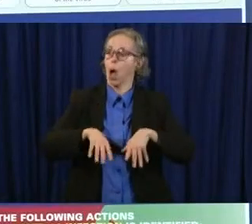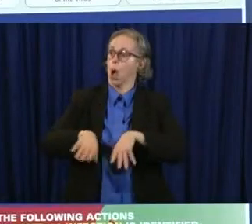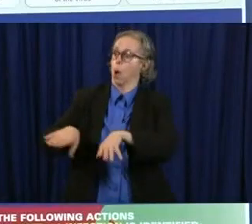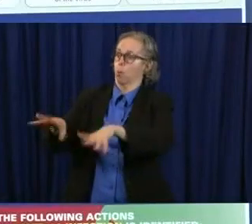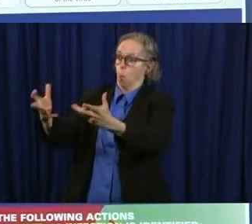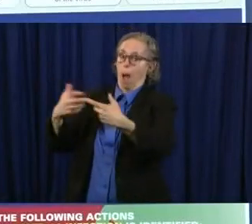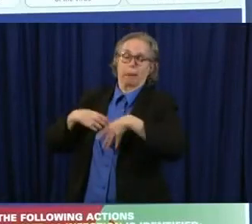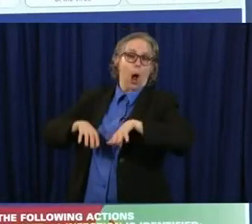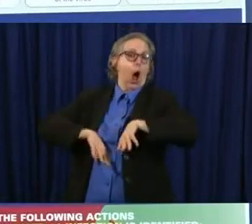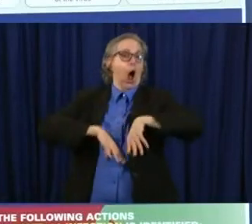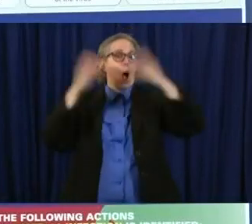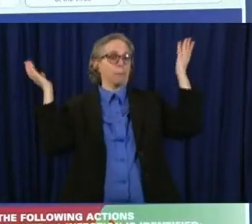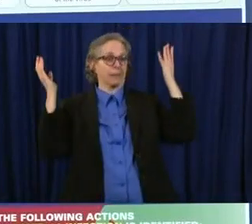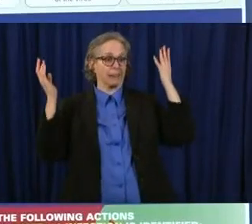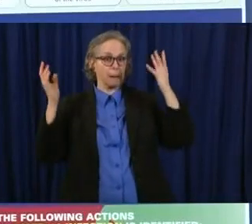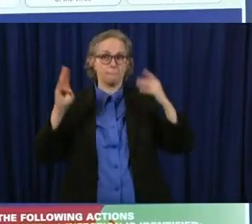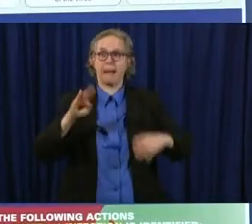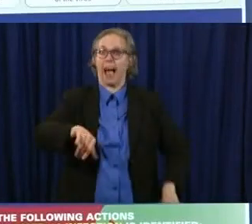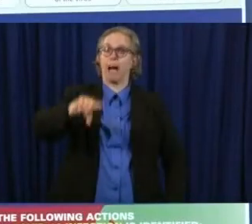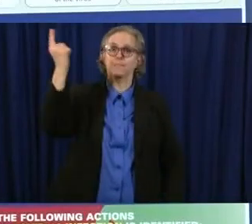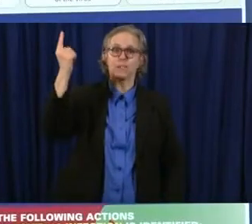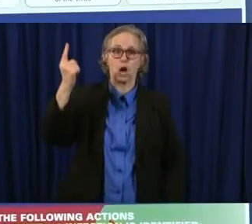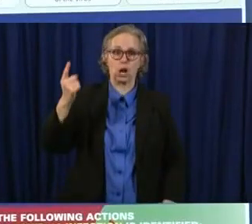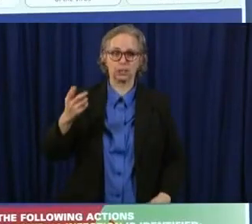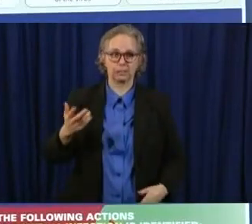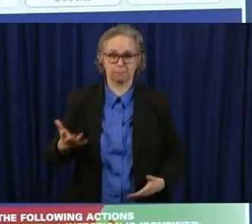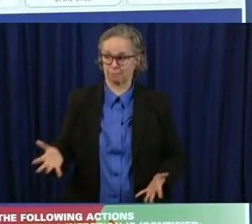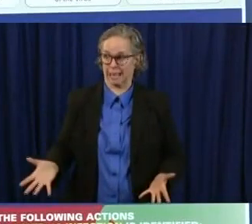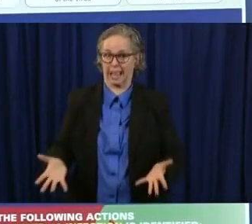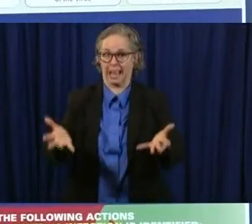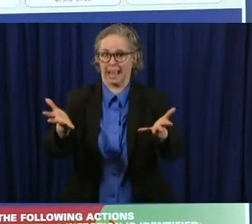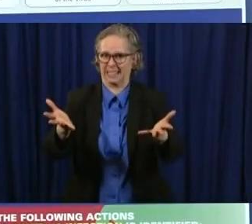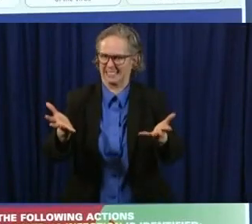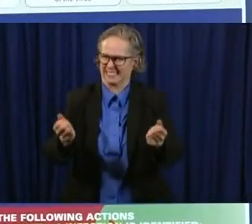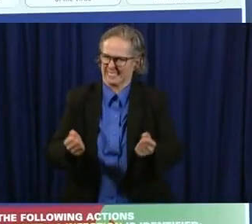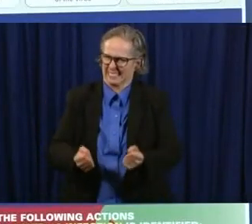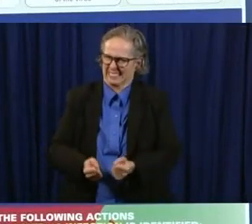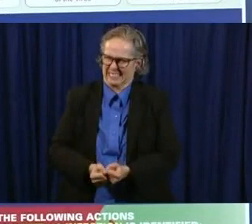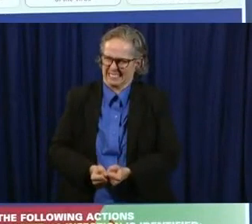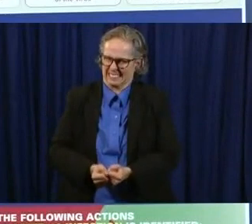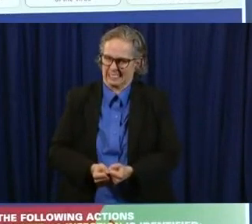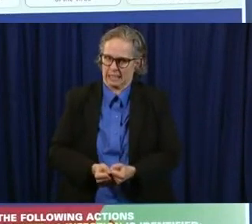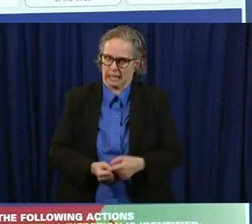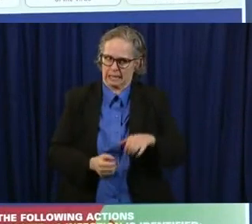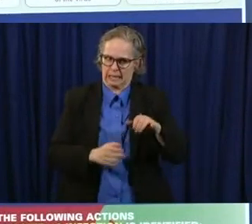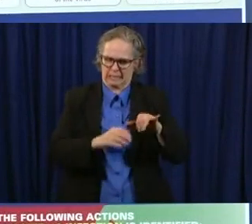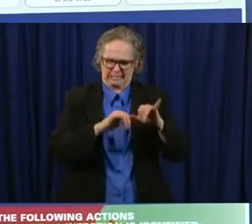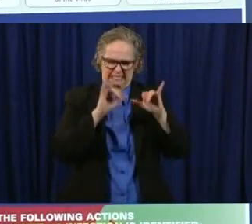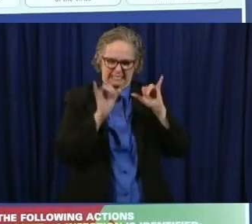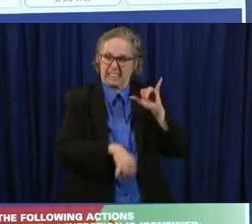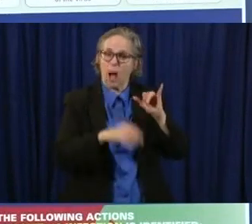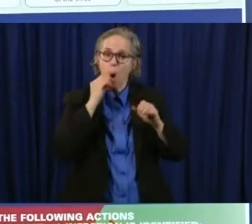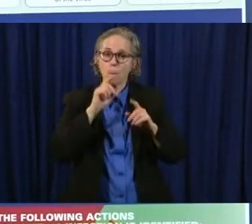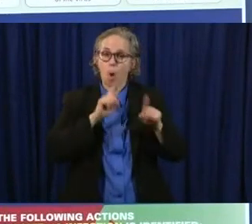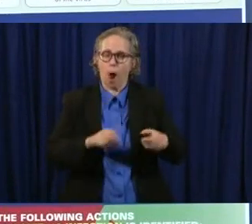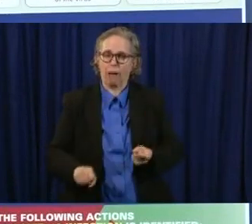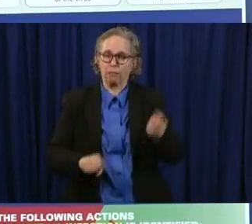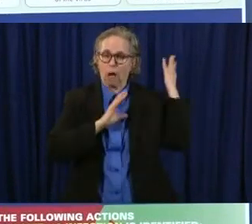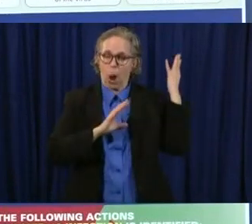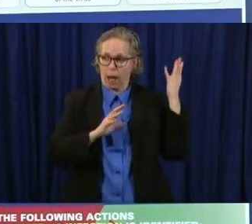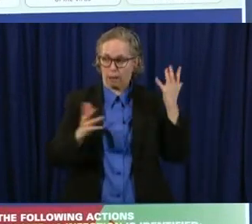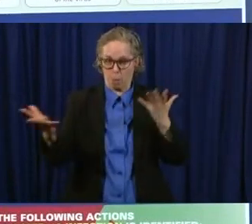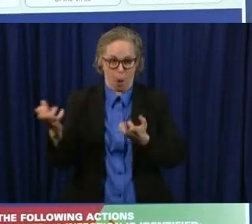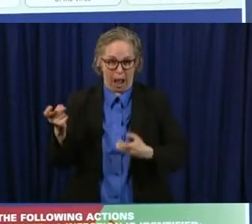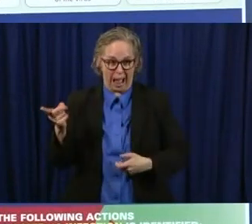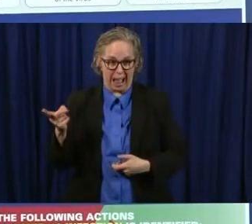on may one and say get rid of the stay-at-home order get rid of the distance get rid of everything uh